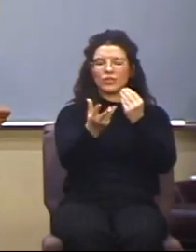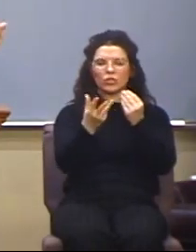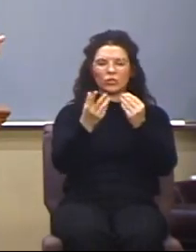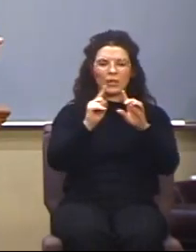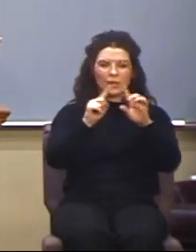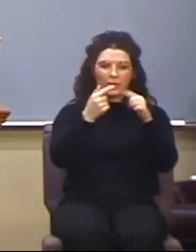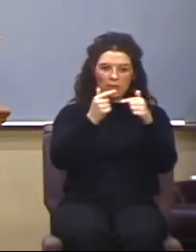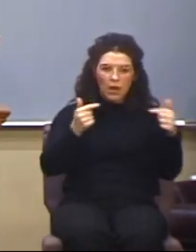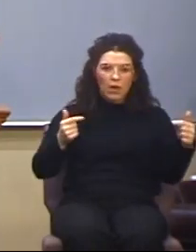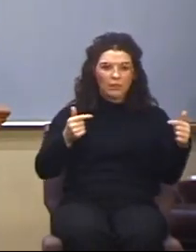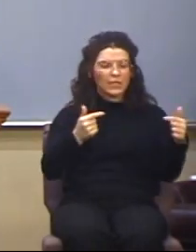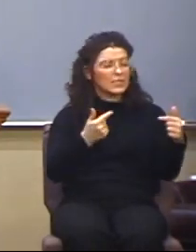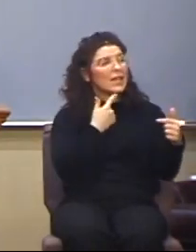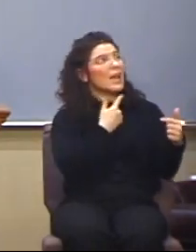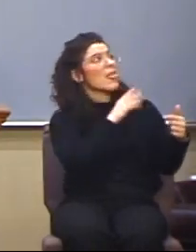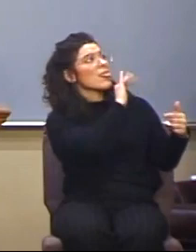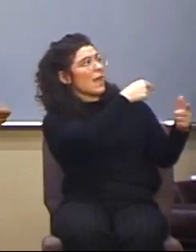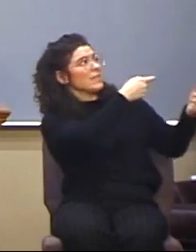claiming to be divine.